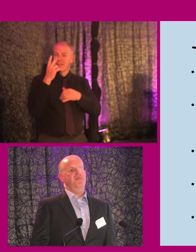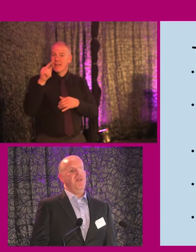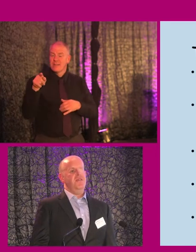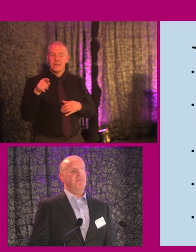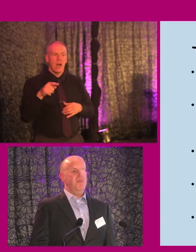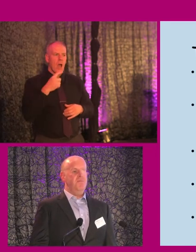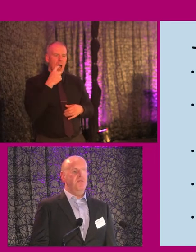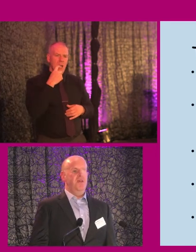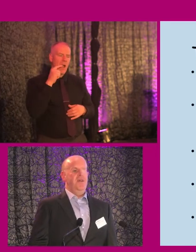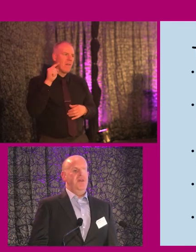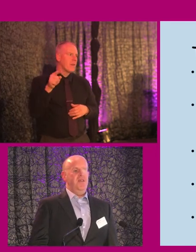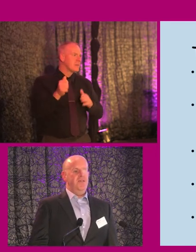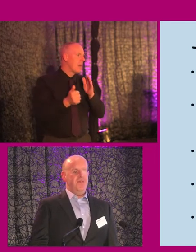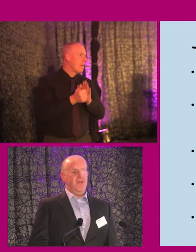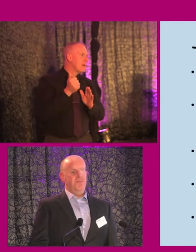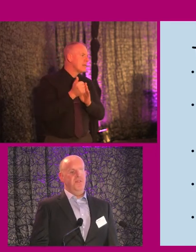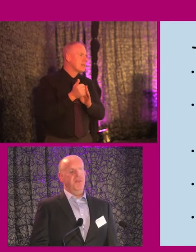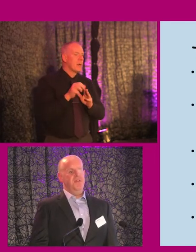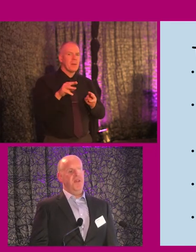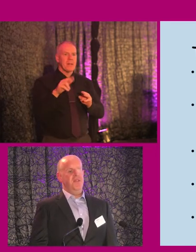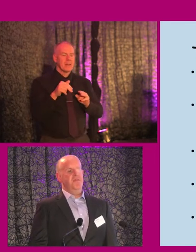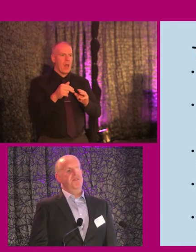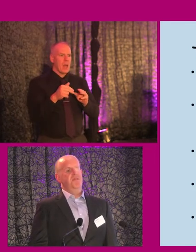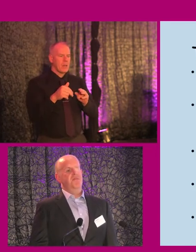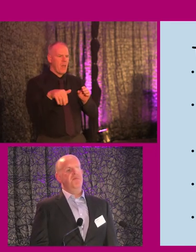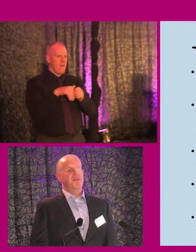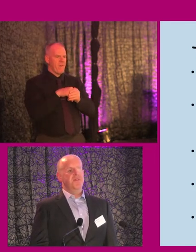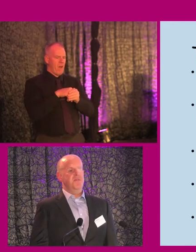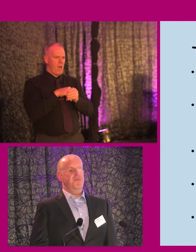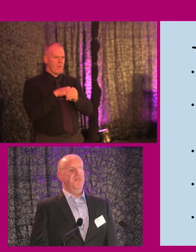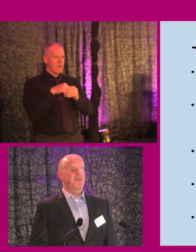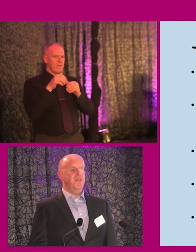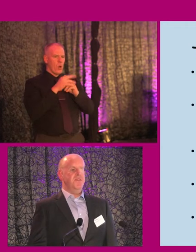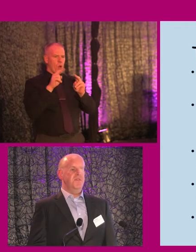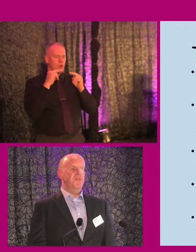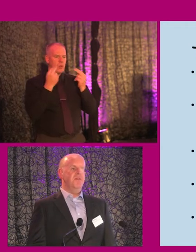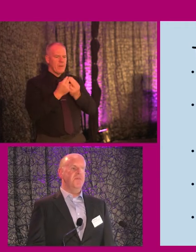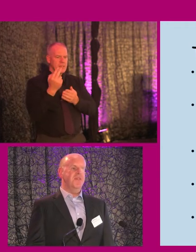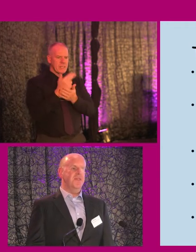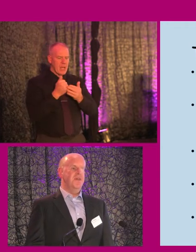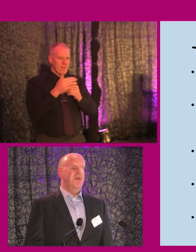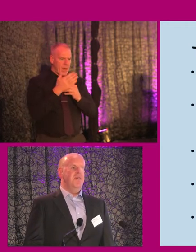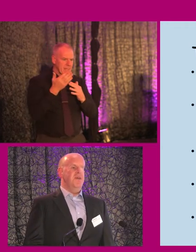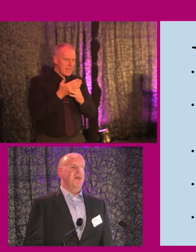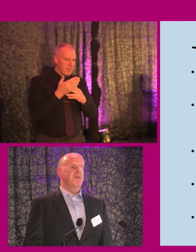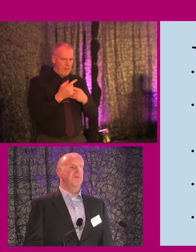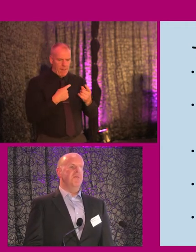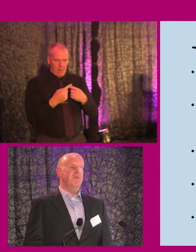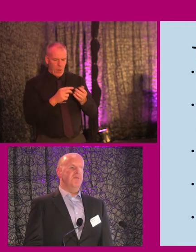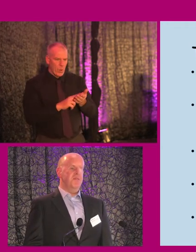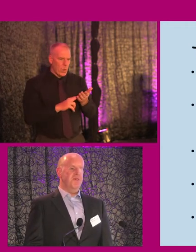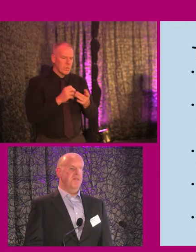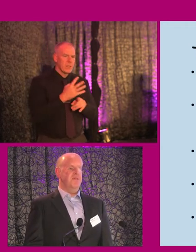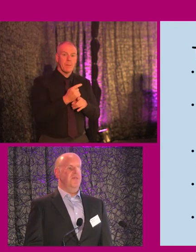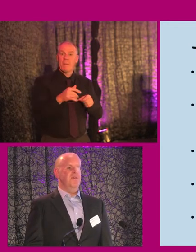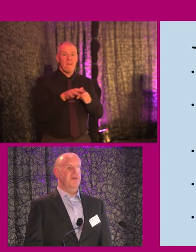fact that people interact with these elements that are implemented to facilitate accessibility in buildings who are maybe